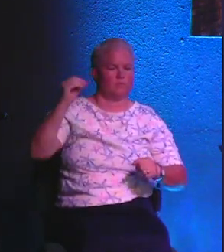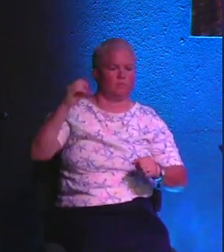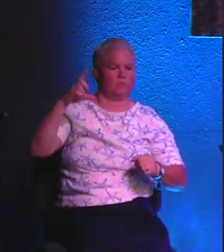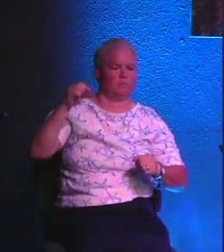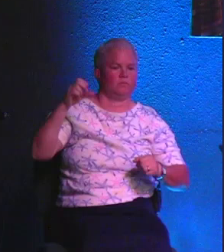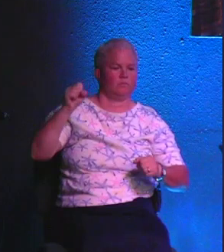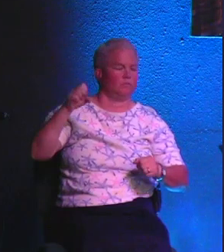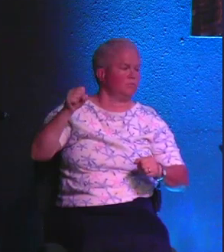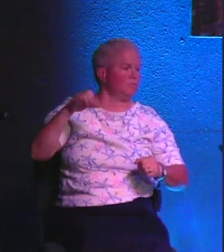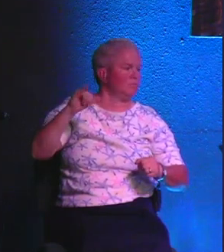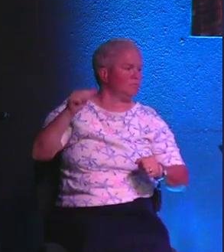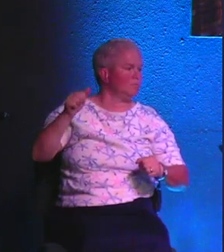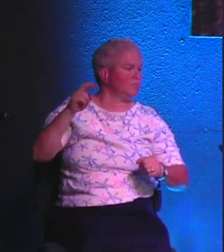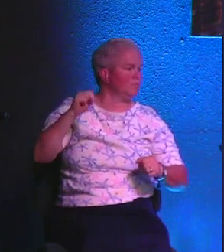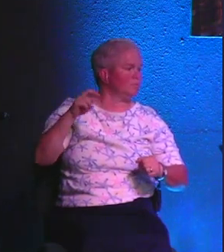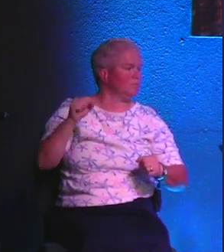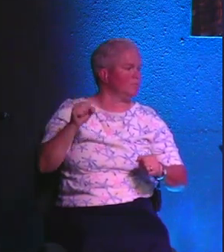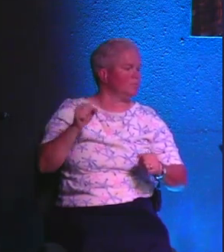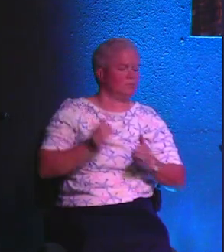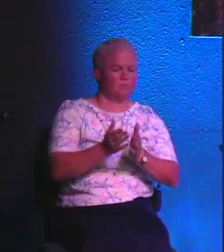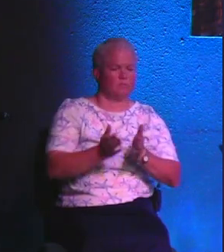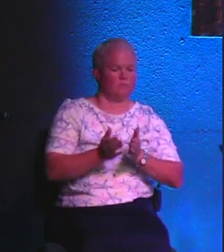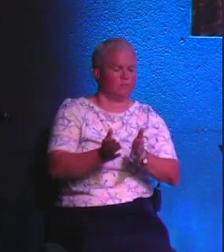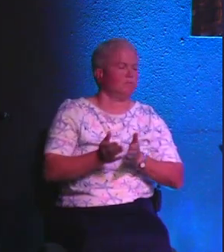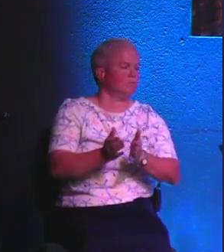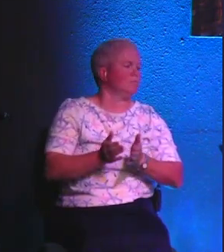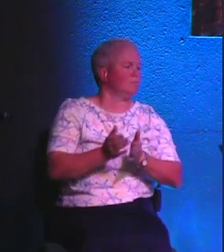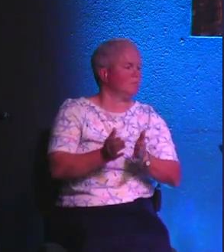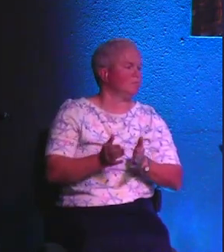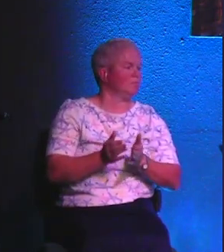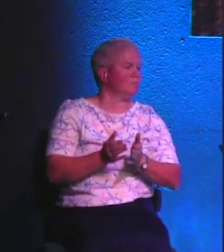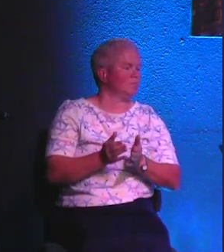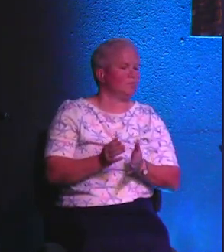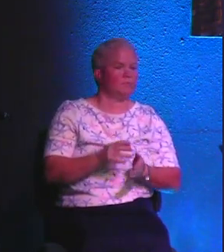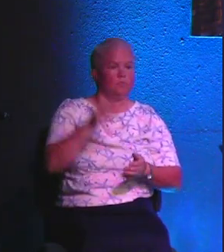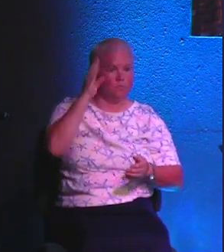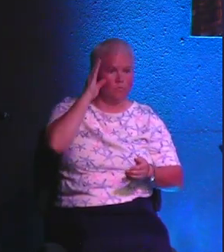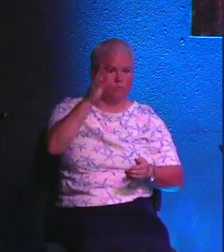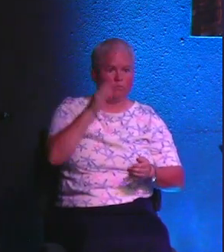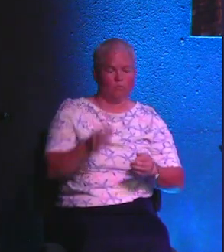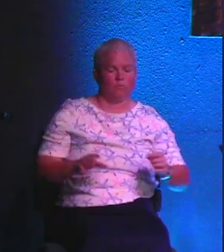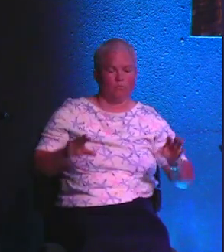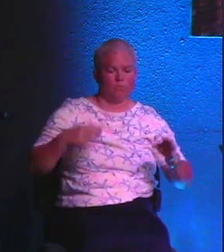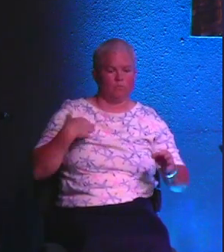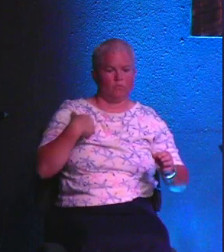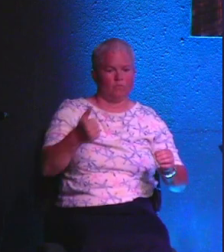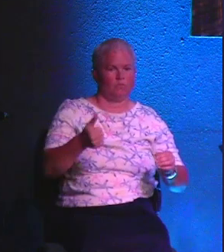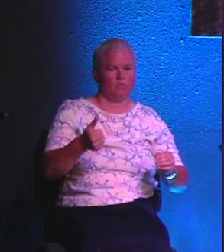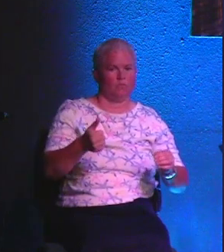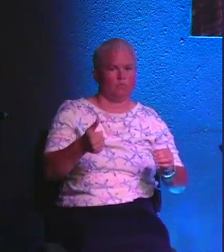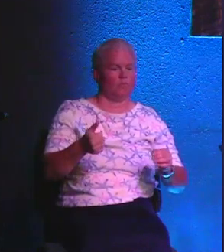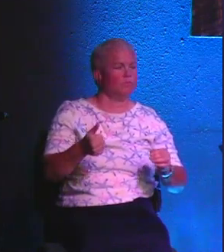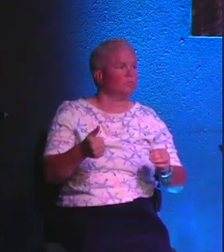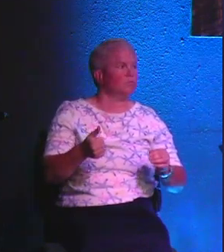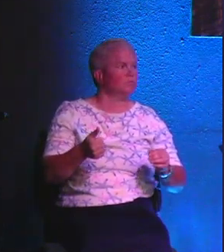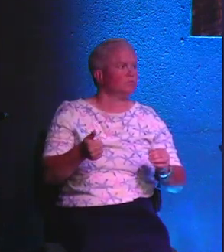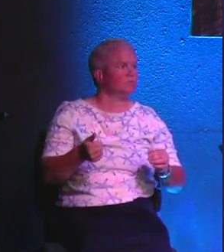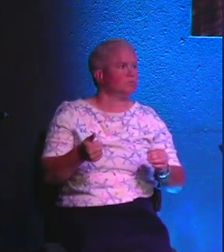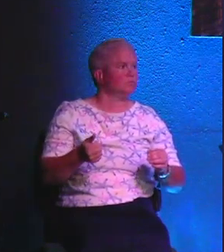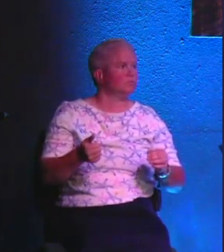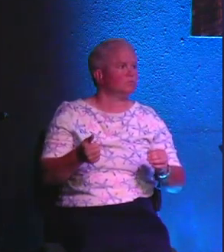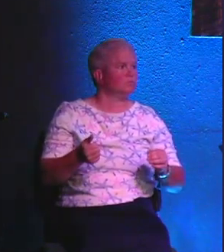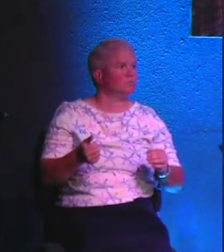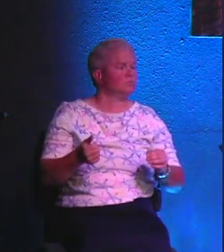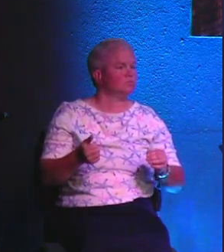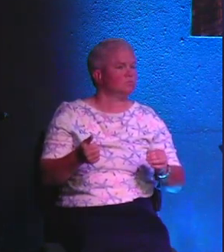because there is just so much packed into this book. Wouldn't you agree? And I hope you're getting it. I hope you're